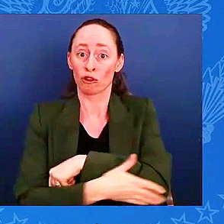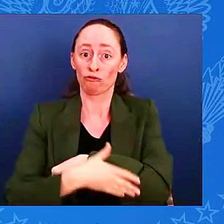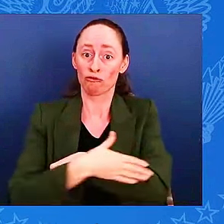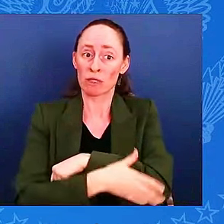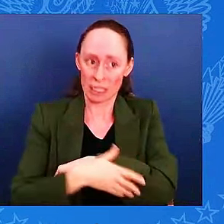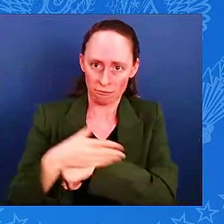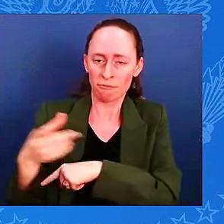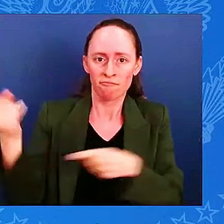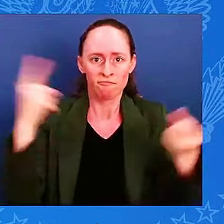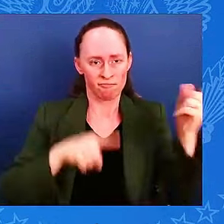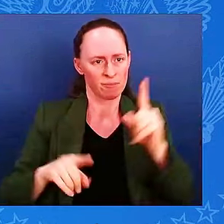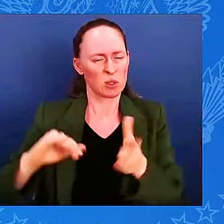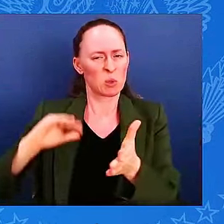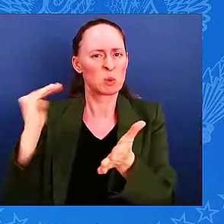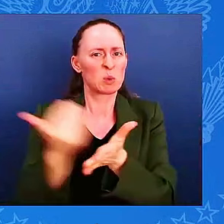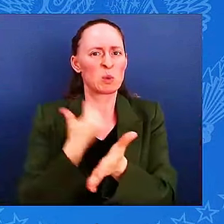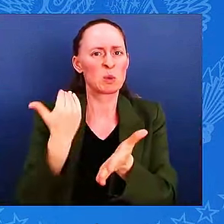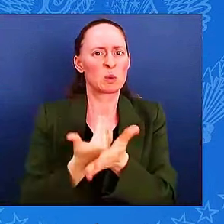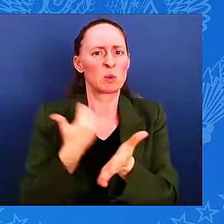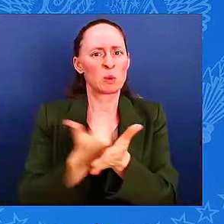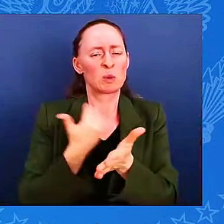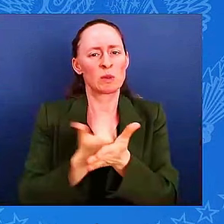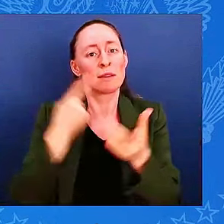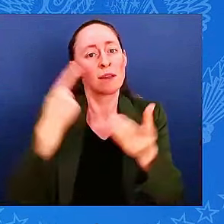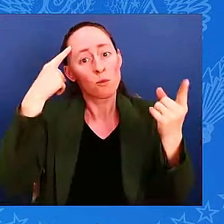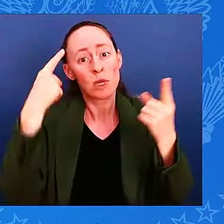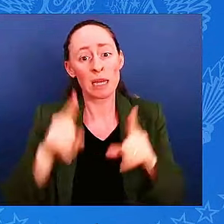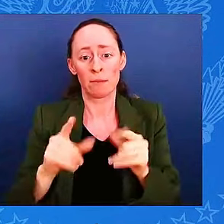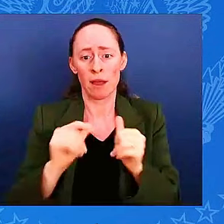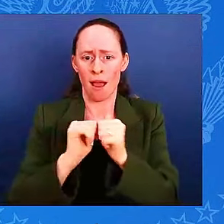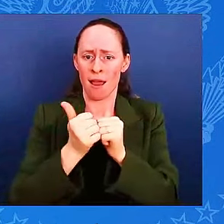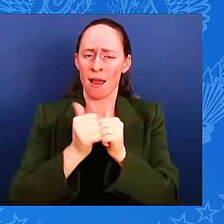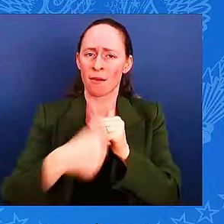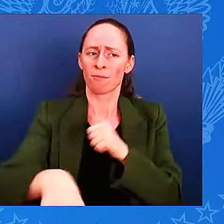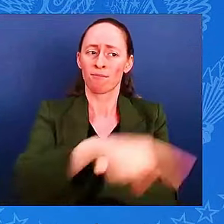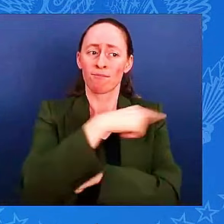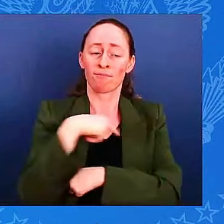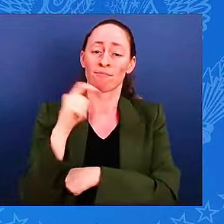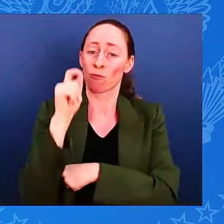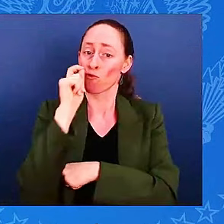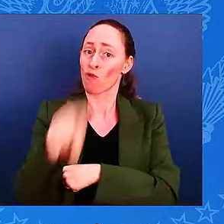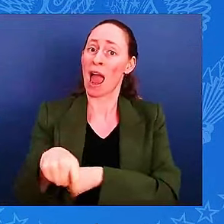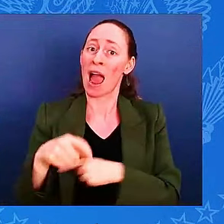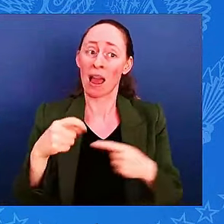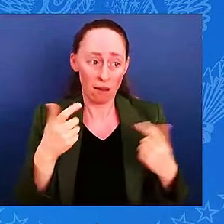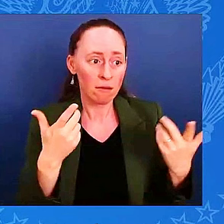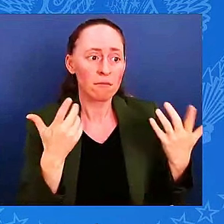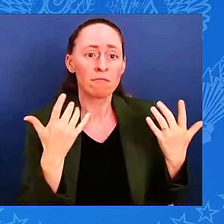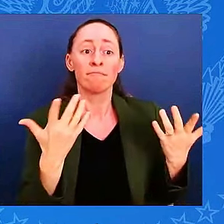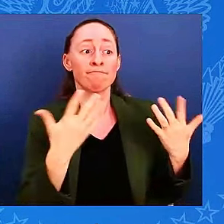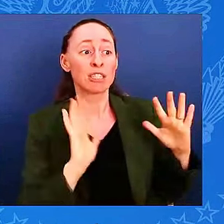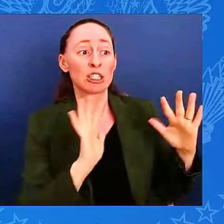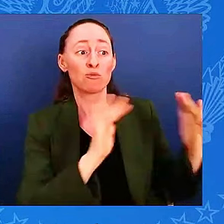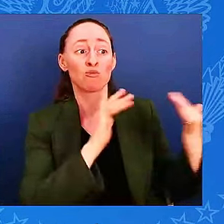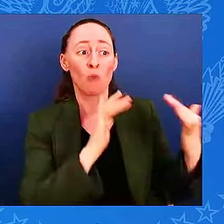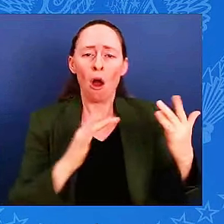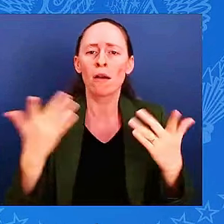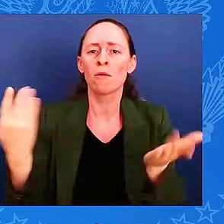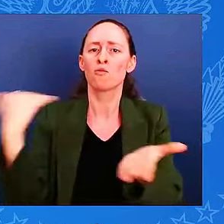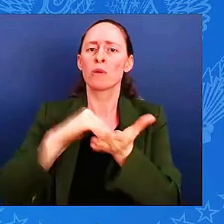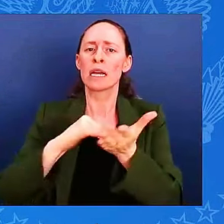rebuilding Ukraine after their hostilities. This is a shared commitment to help